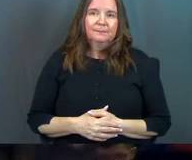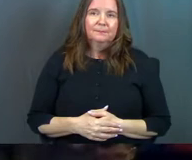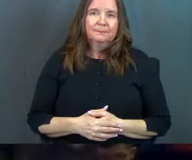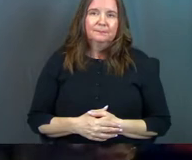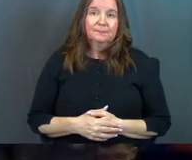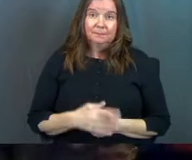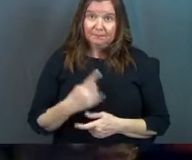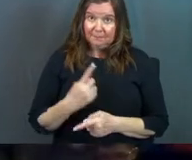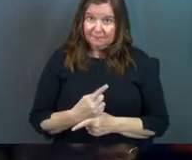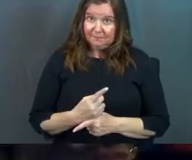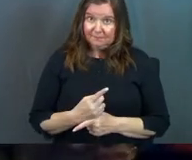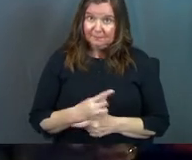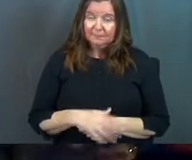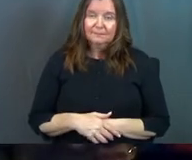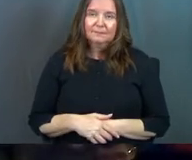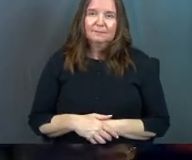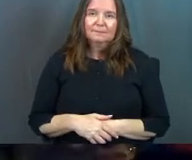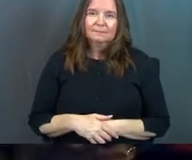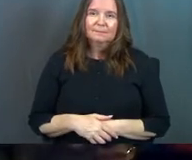Right?